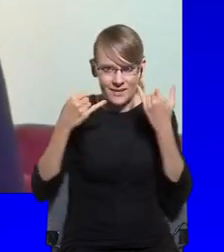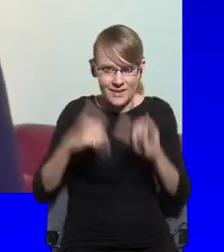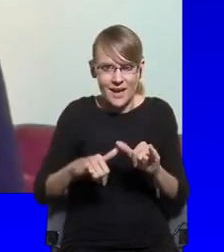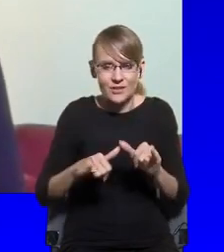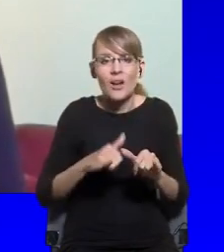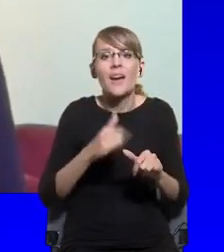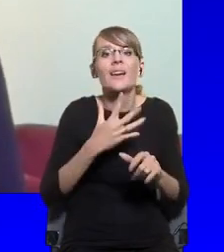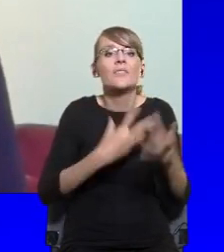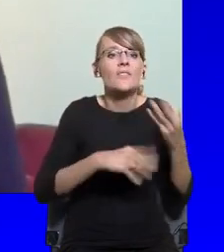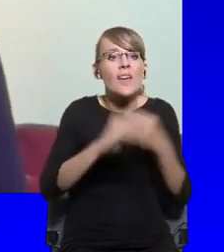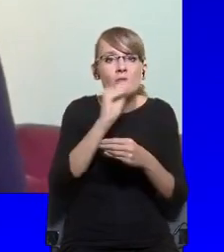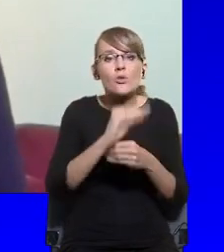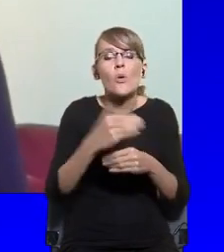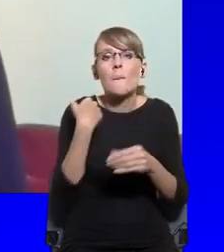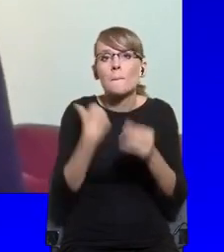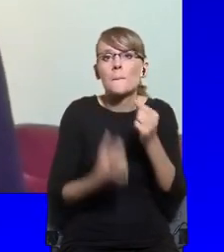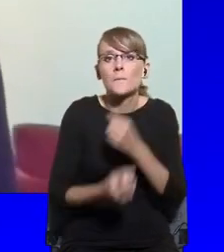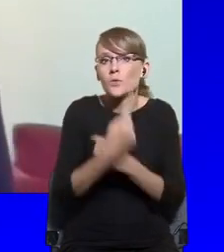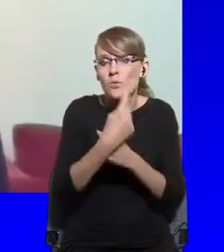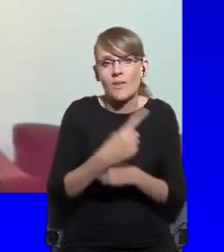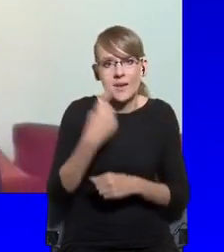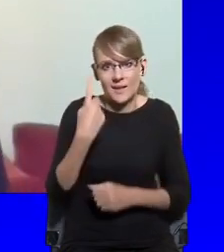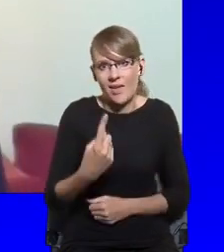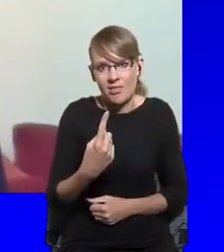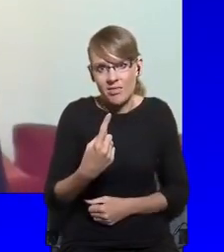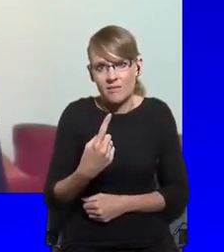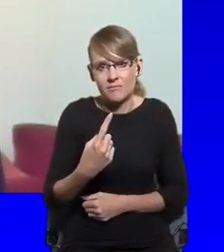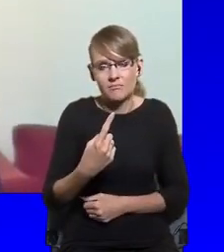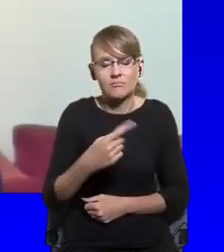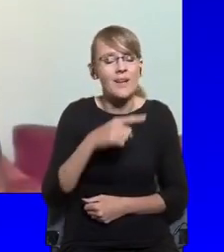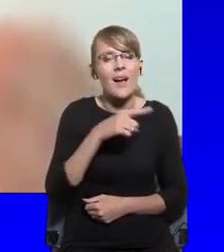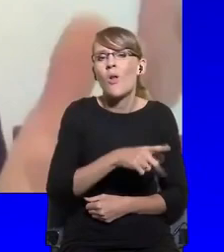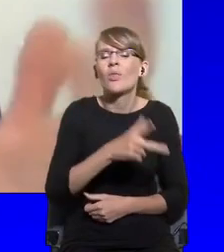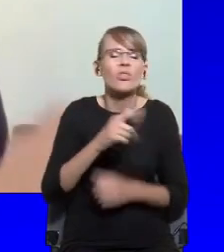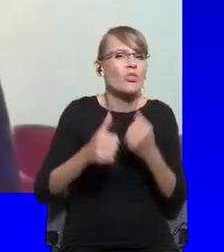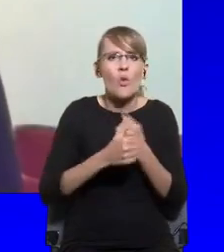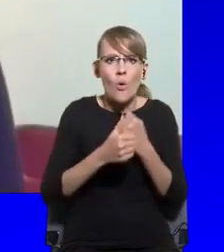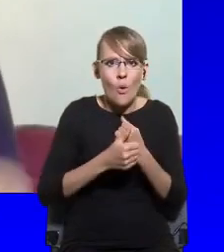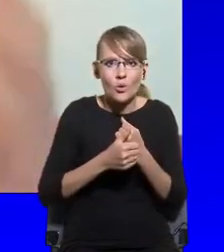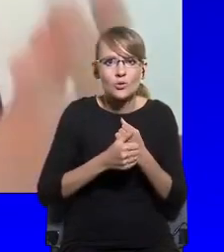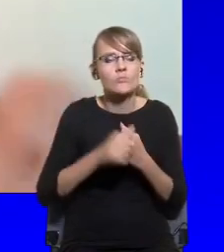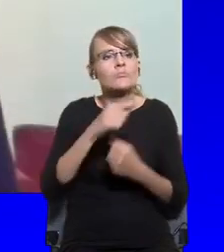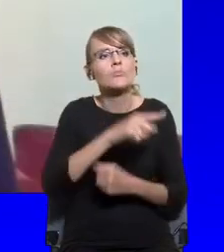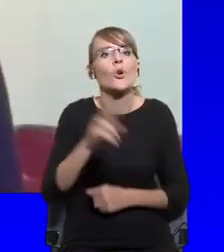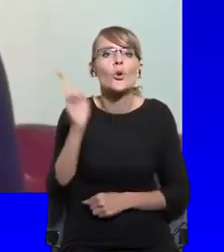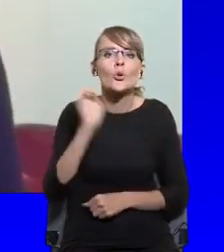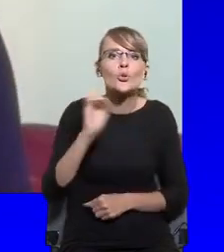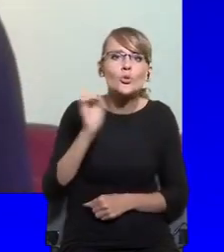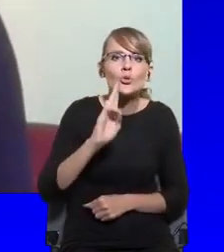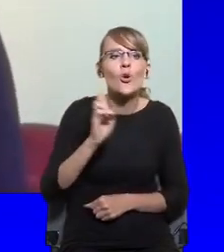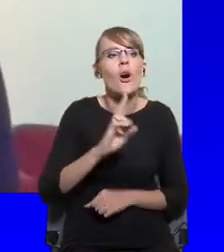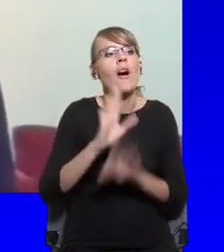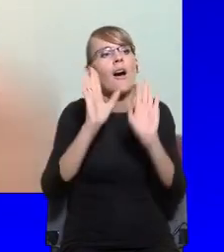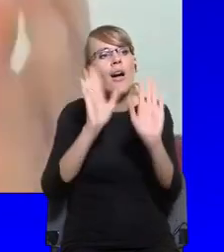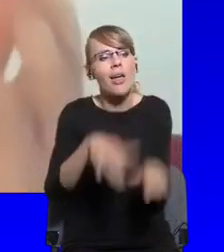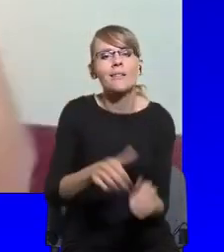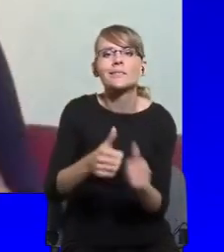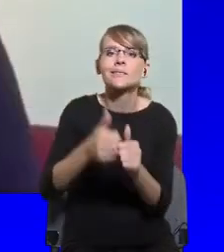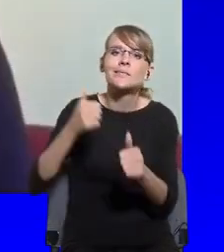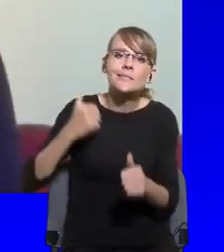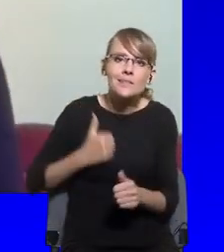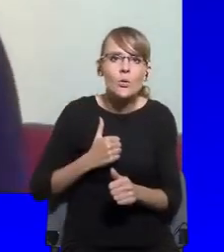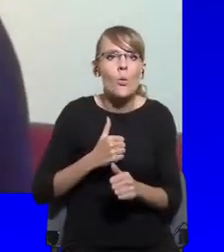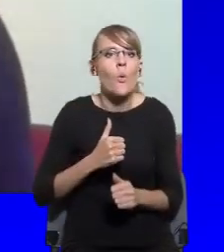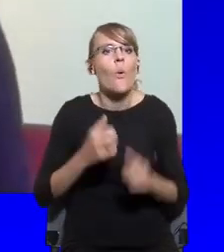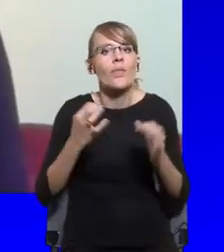particular effect. And the effect has not been that those who are left behind, those in the countryside, all of a sudden say, oh, great,